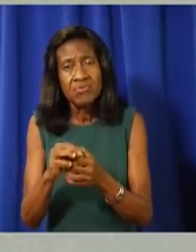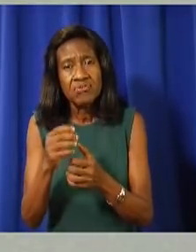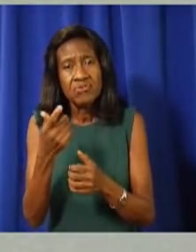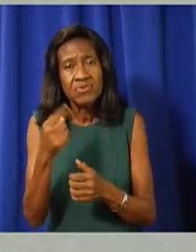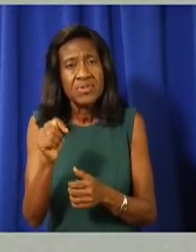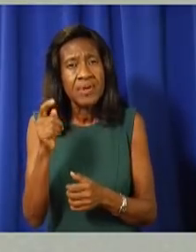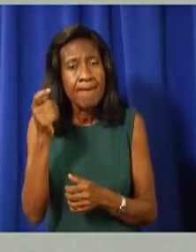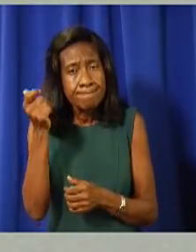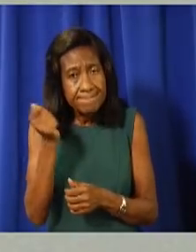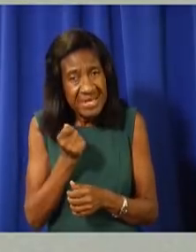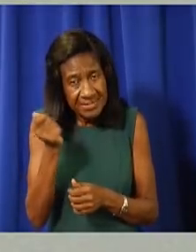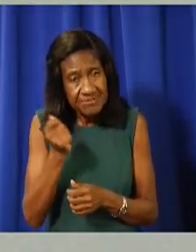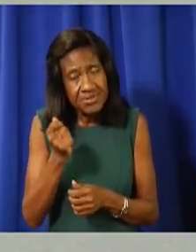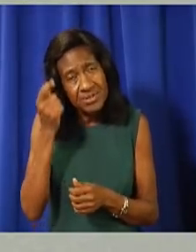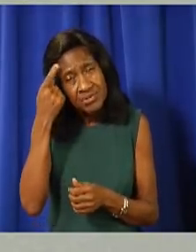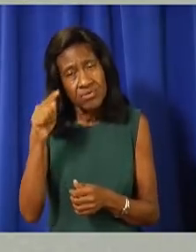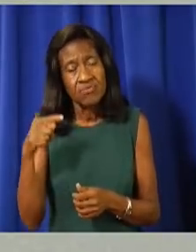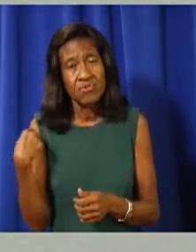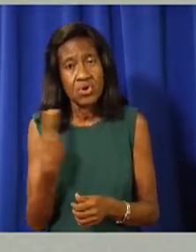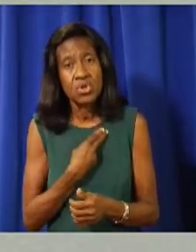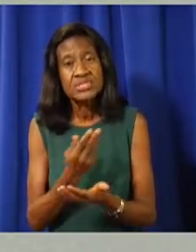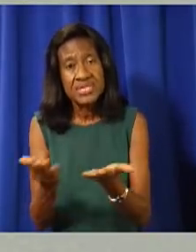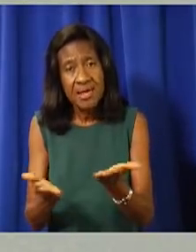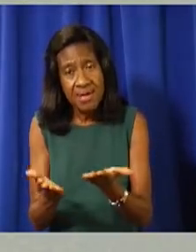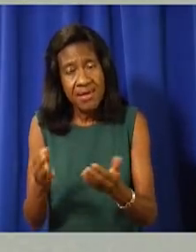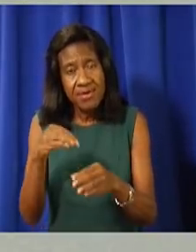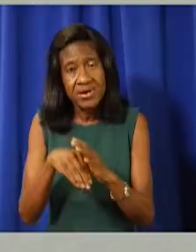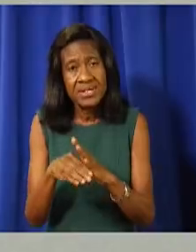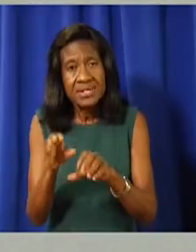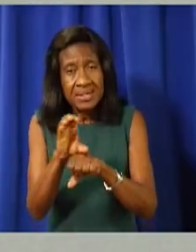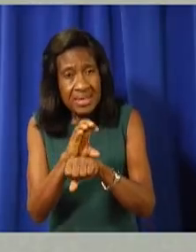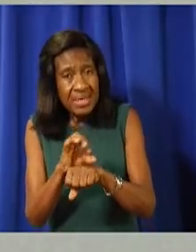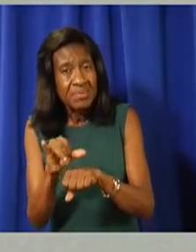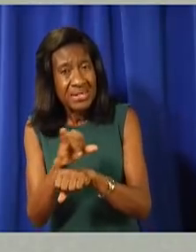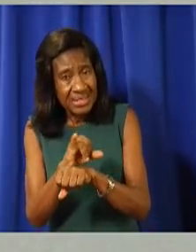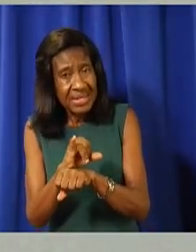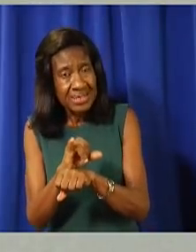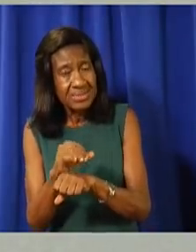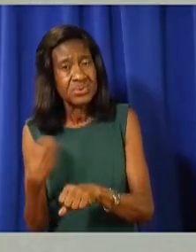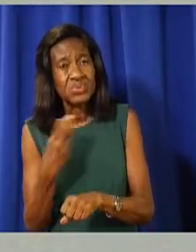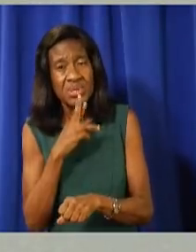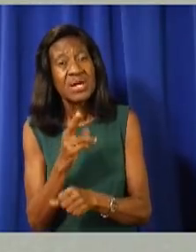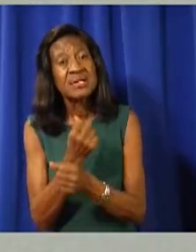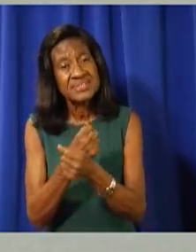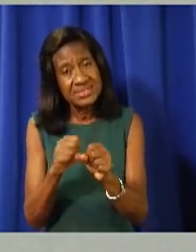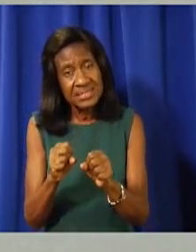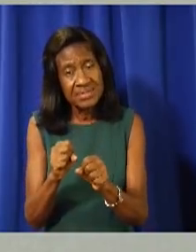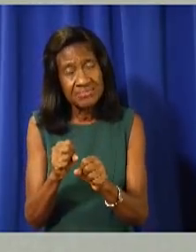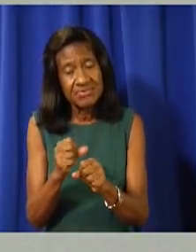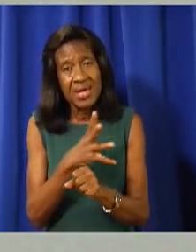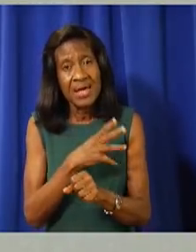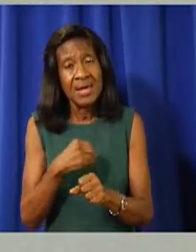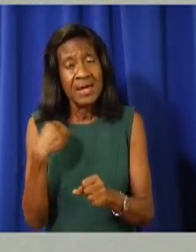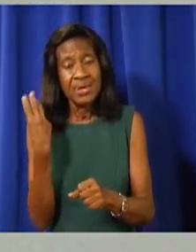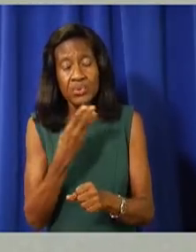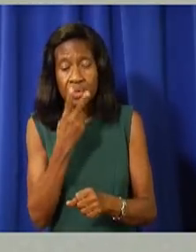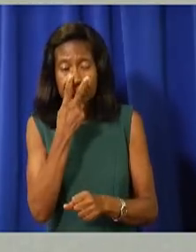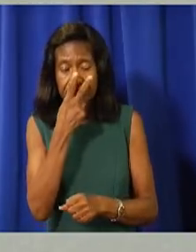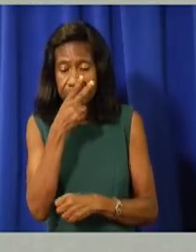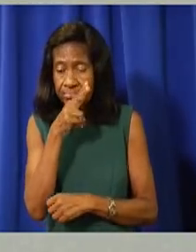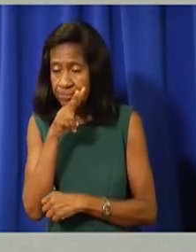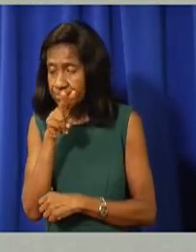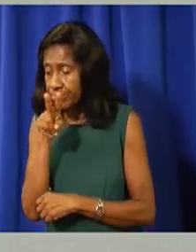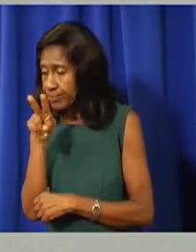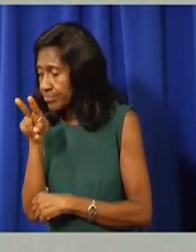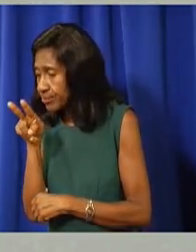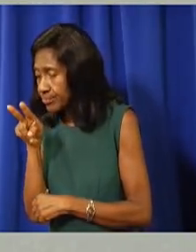in our relatively safe Cayman Islands bubble is that we have had the time to watch as COVID-19 evolves throughout